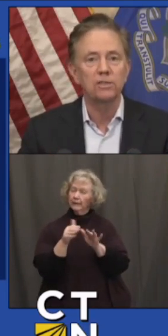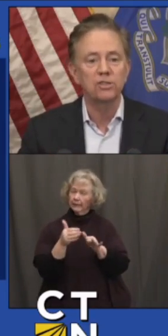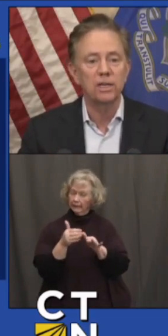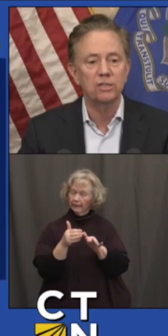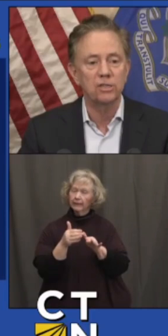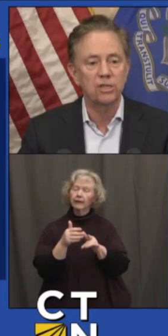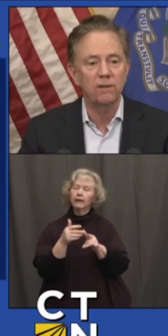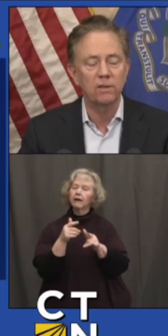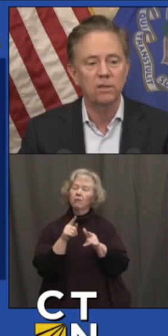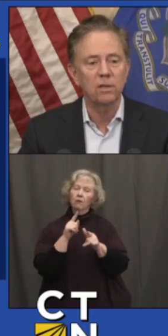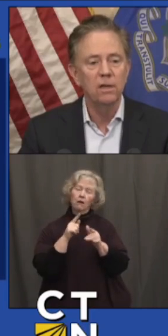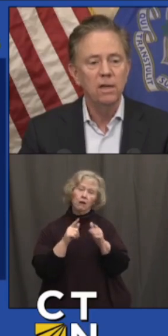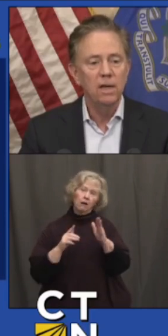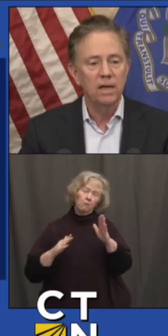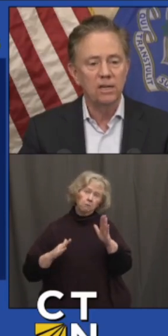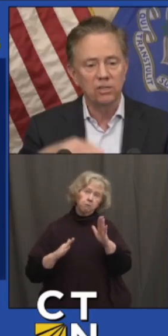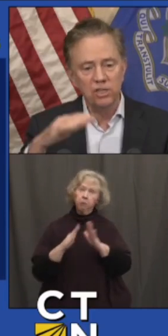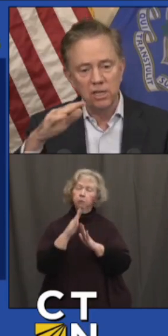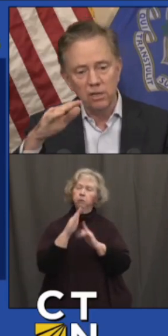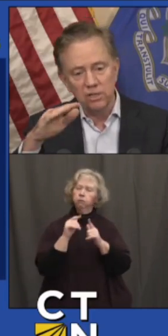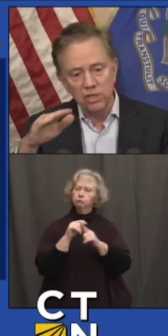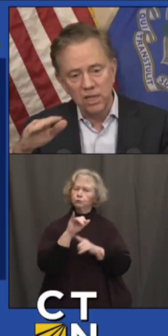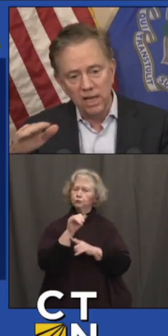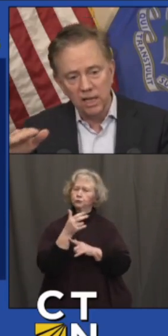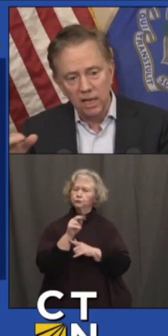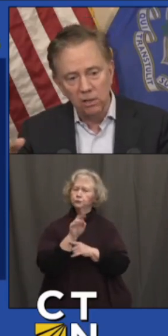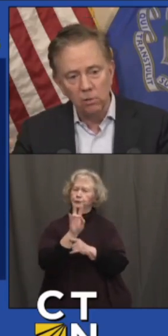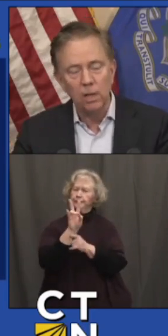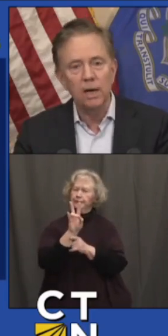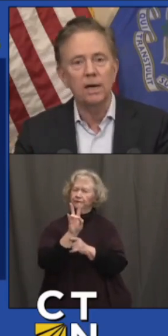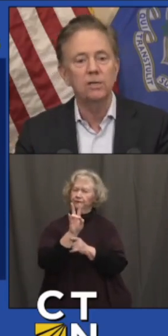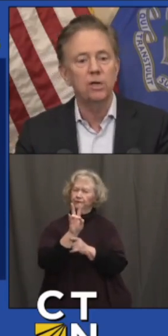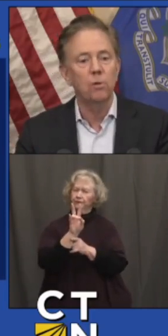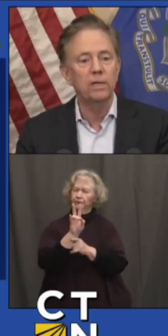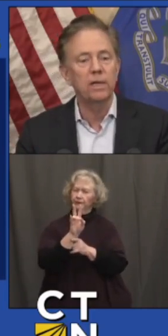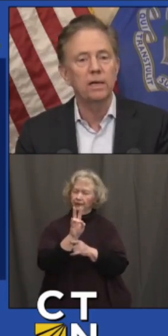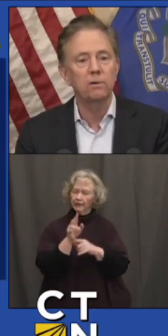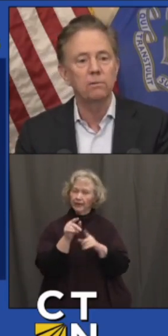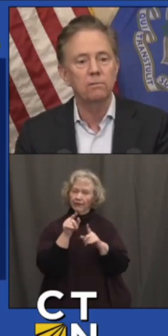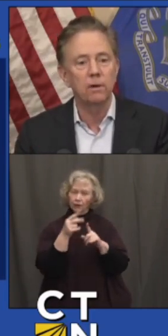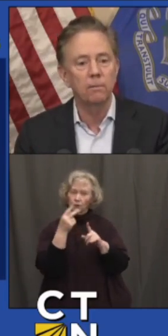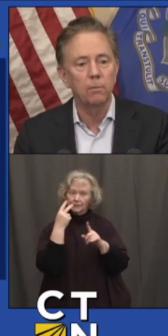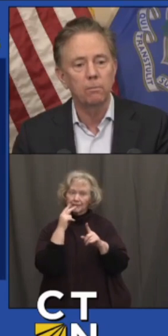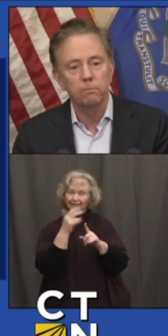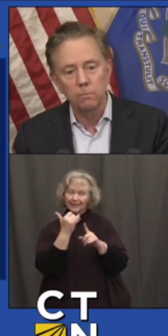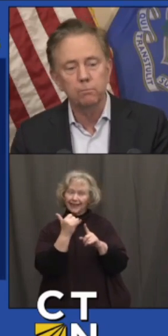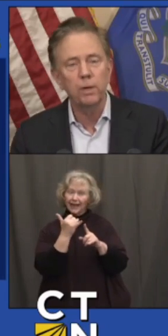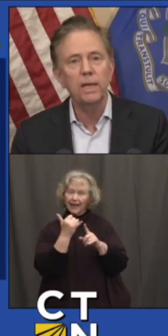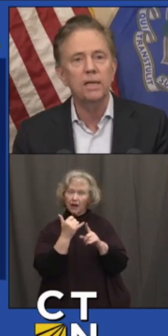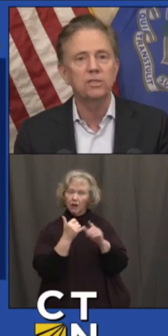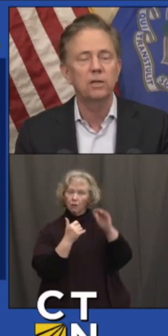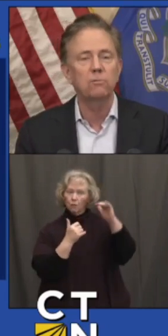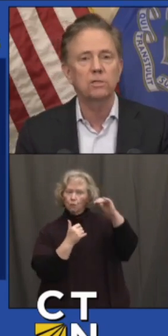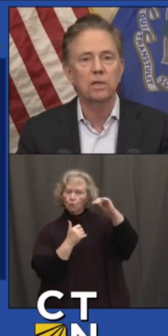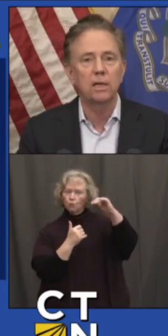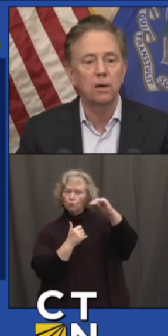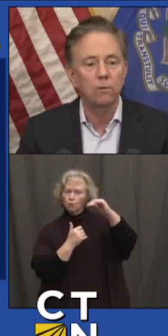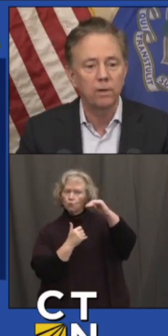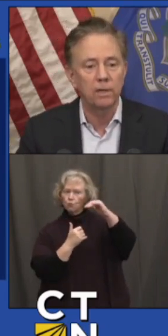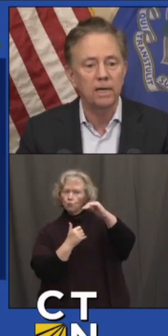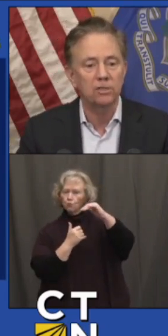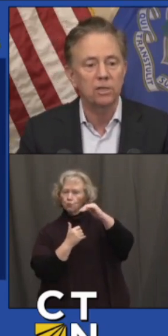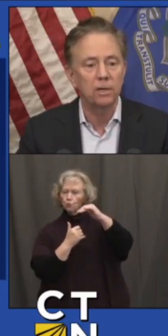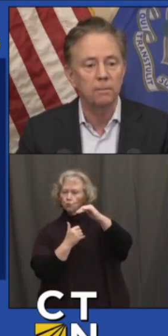January 6th, 7th. And you can see that yellow line going down pretty continuously